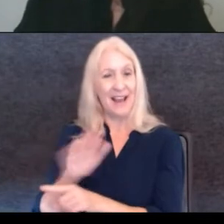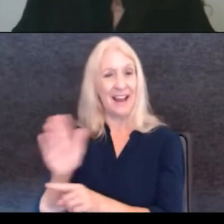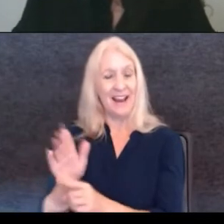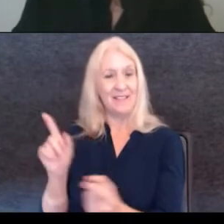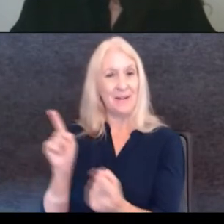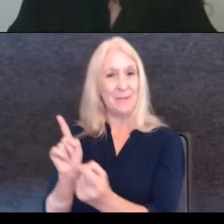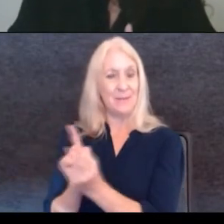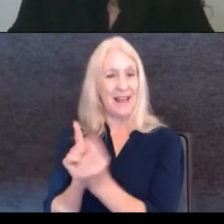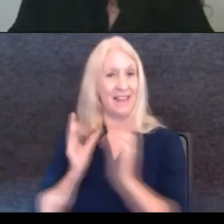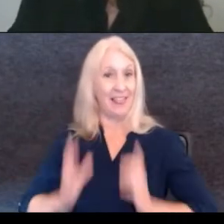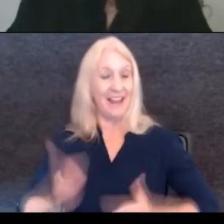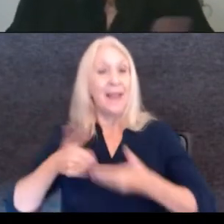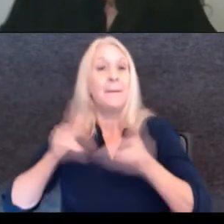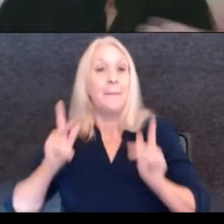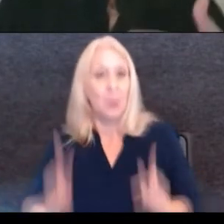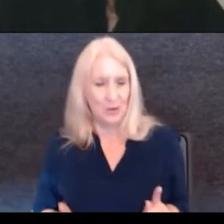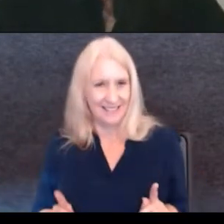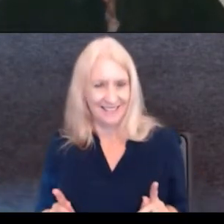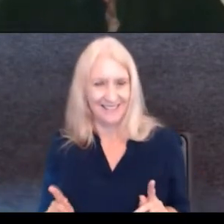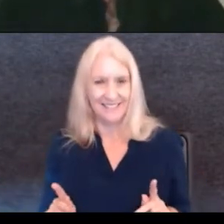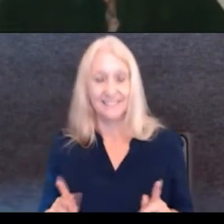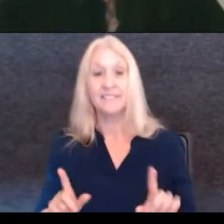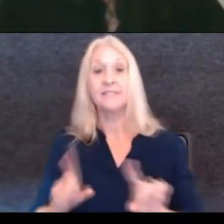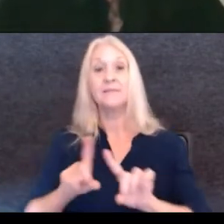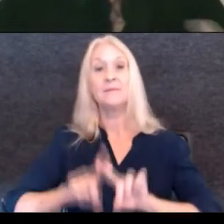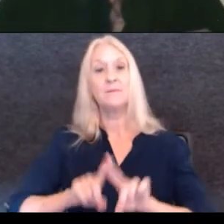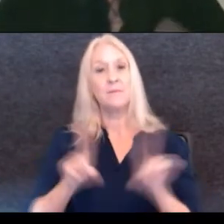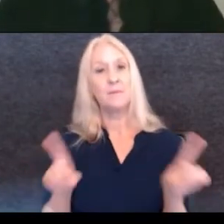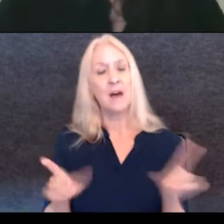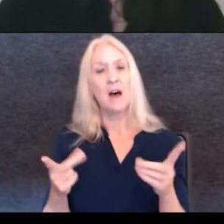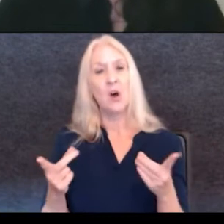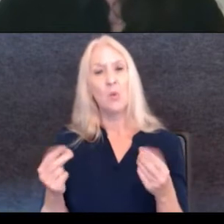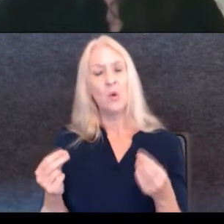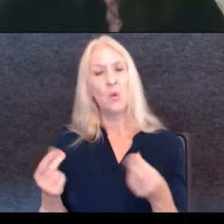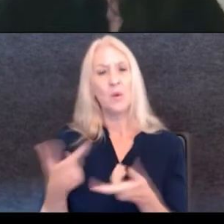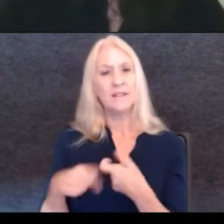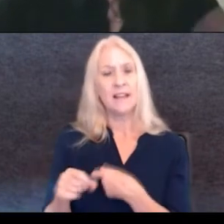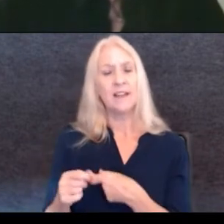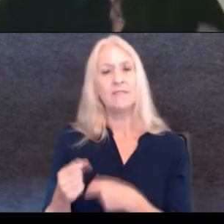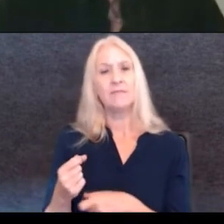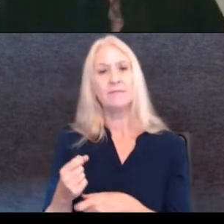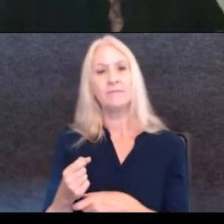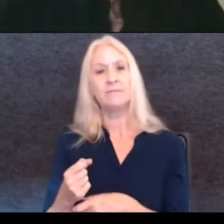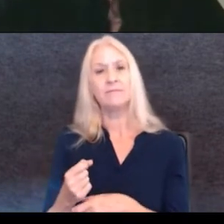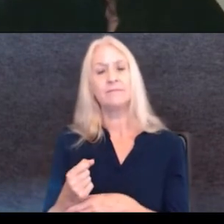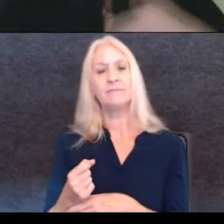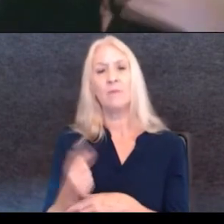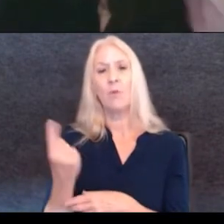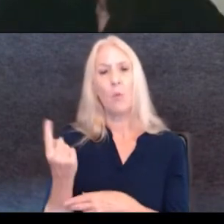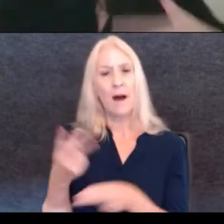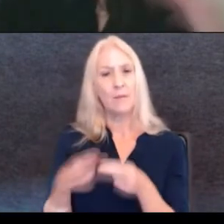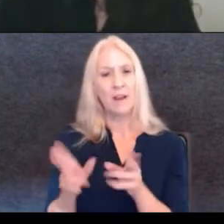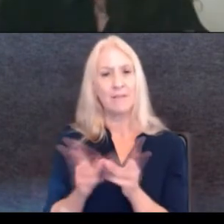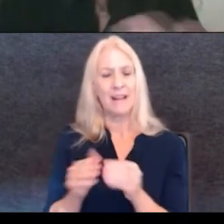client in person. But what I do is instead of doing just one briefing meeting, I